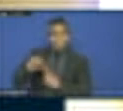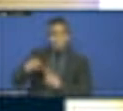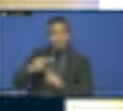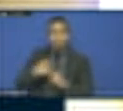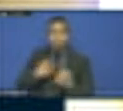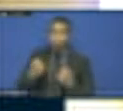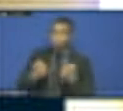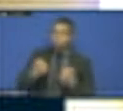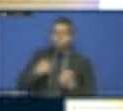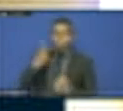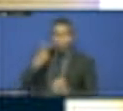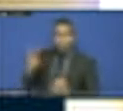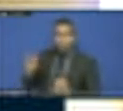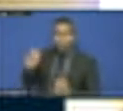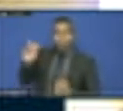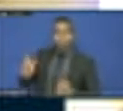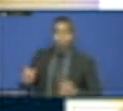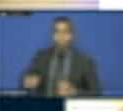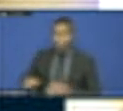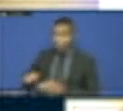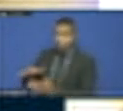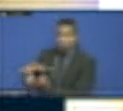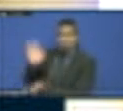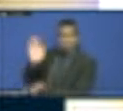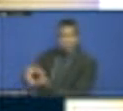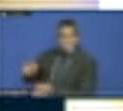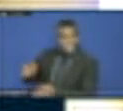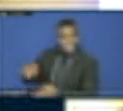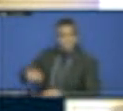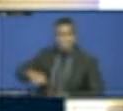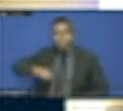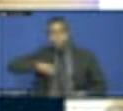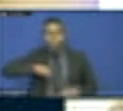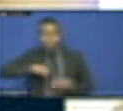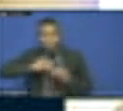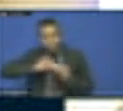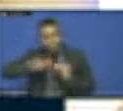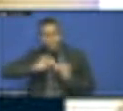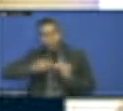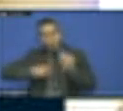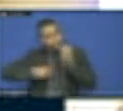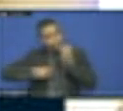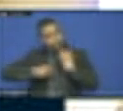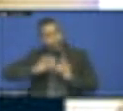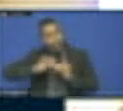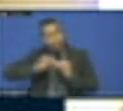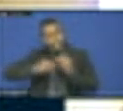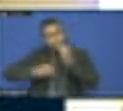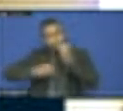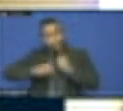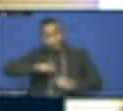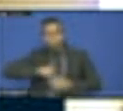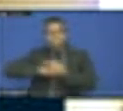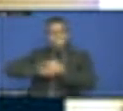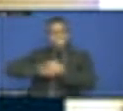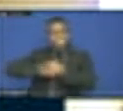do after he finished eating the orange. He was leaning on a waste bin, but after he finished eating the orange, he threw it in